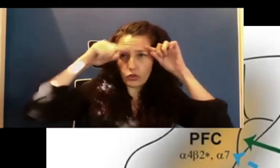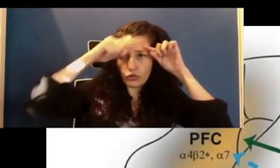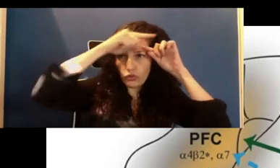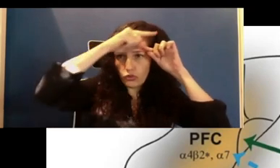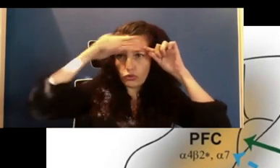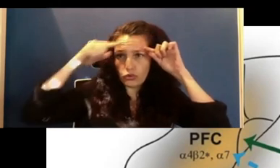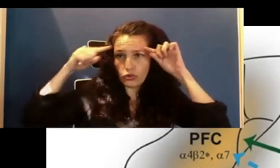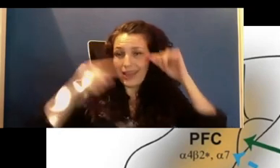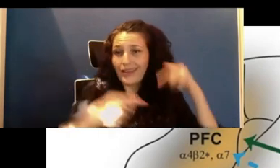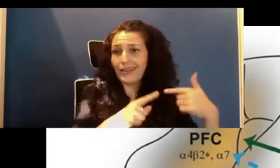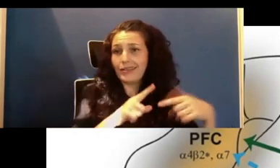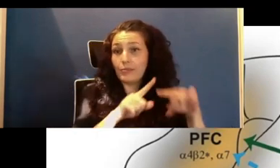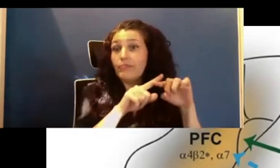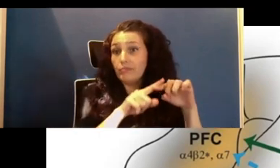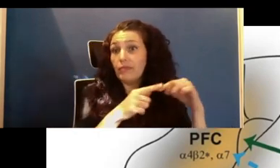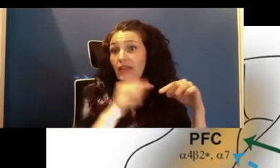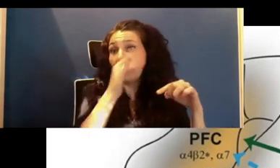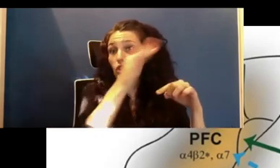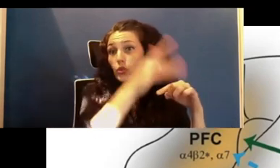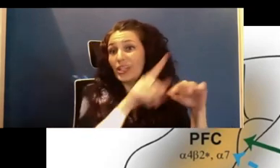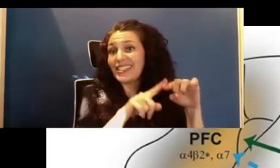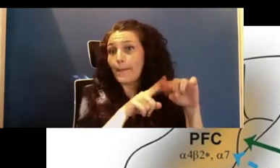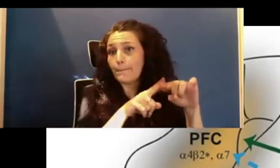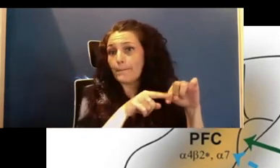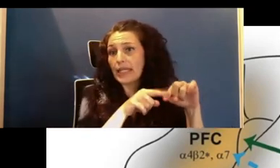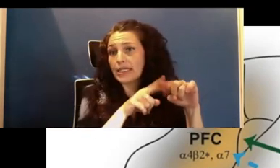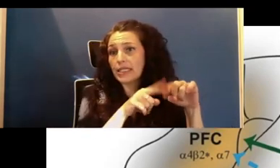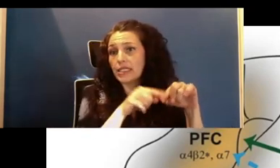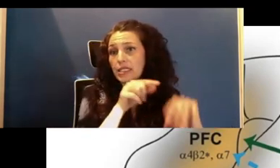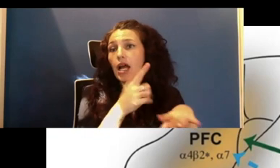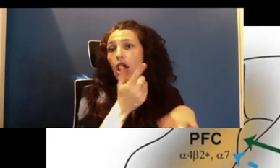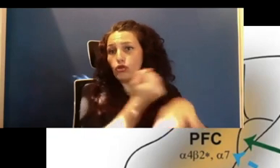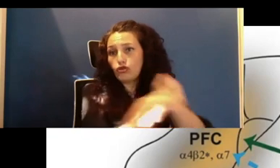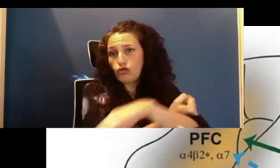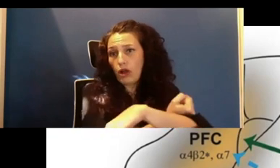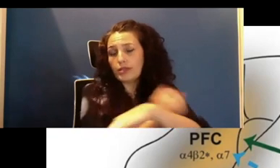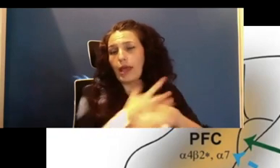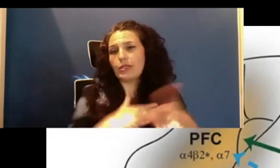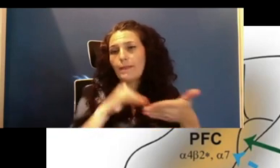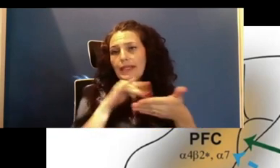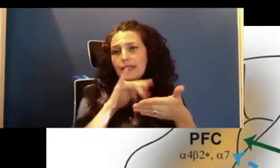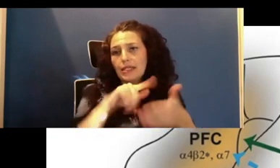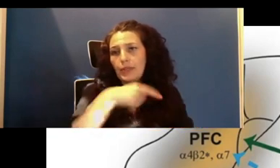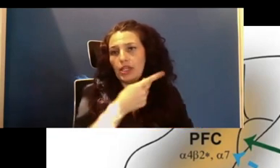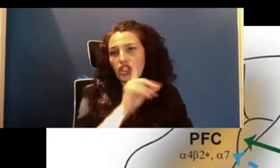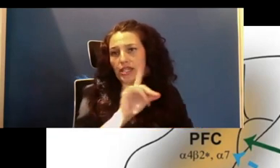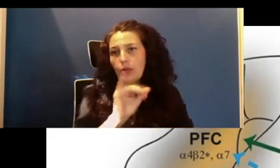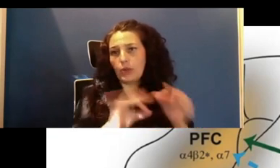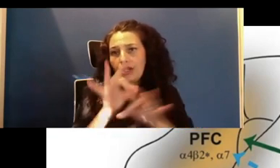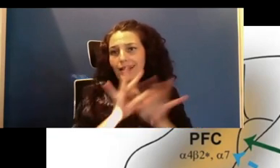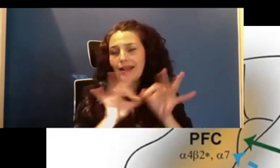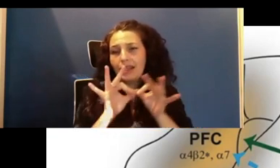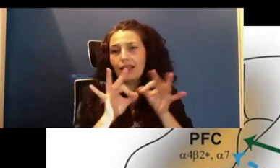dependence on drugs is what I studied during my PhD. So my PhD was in the molecular basis of nicotine